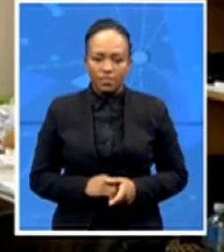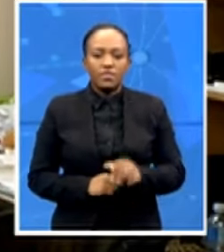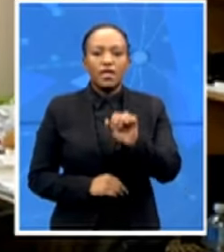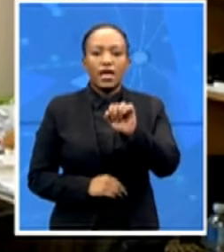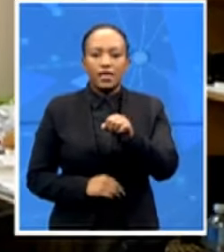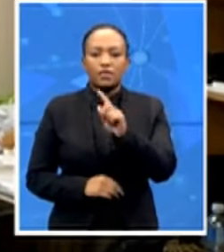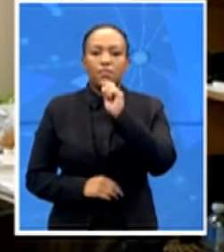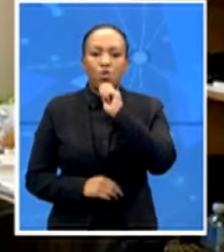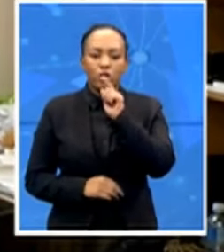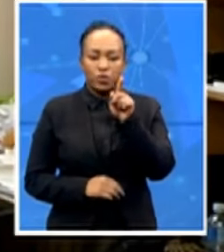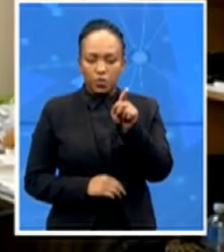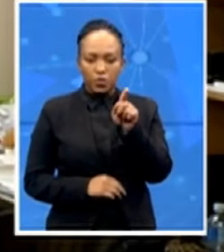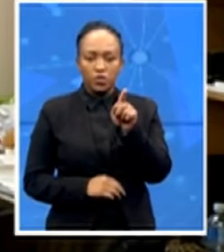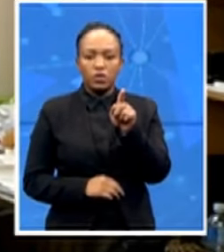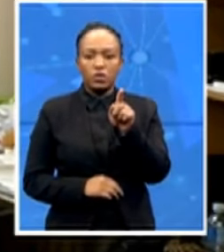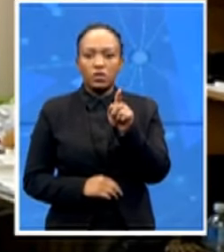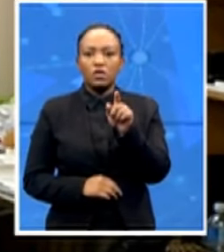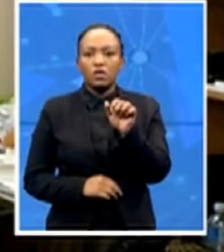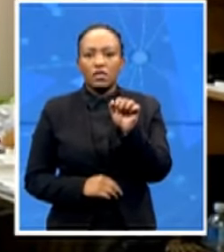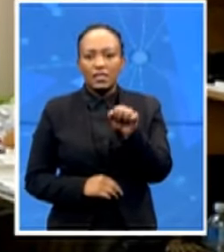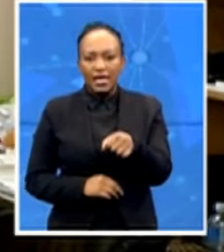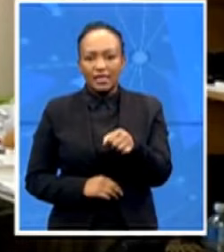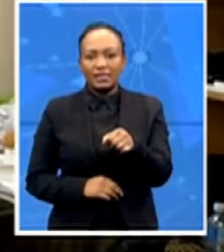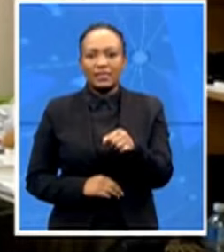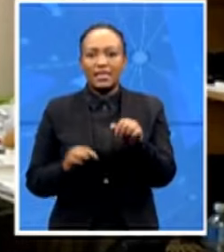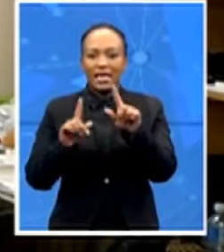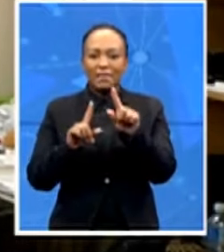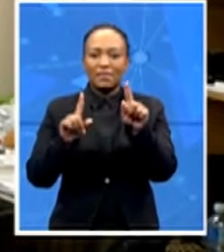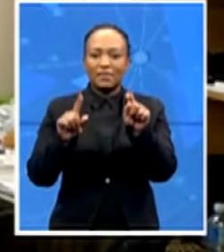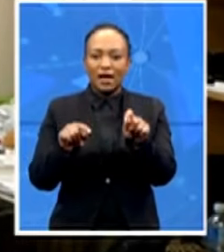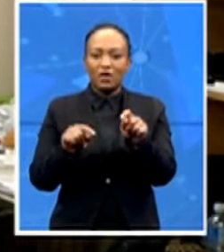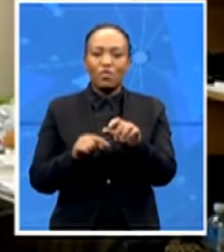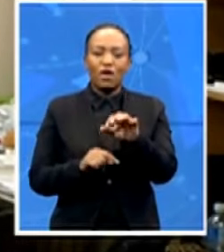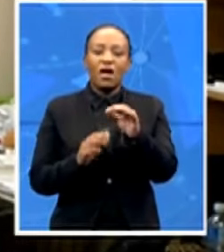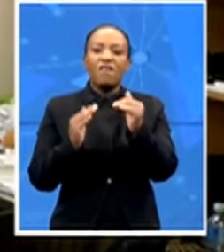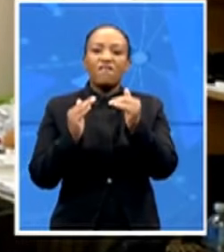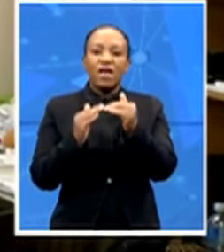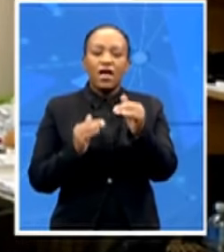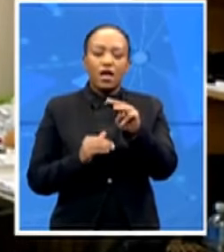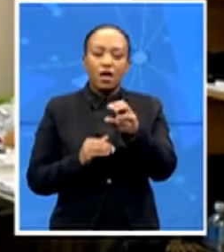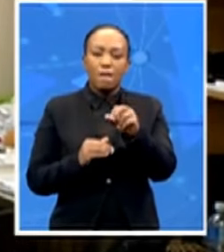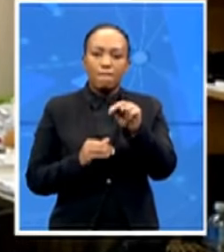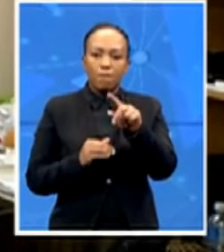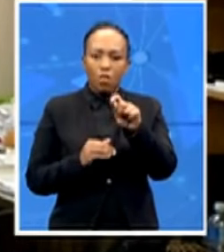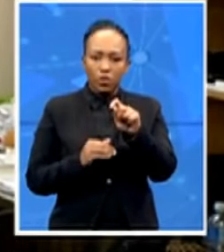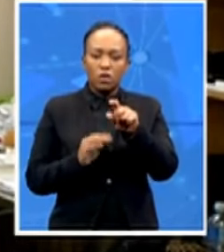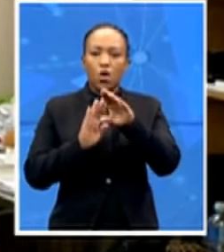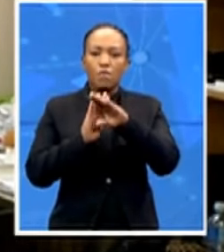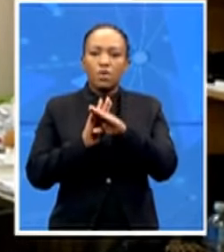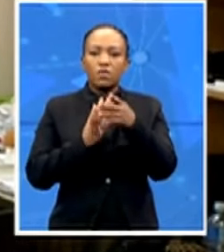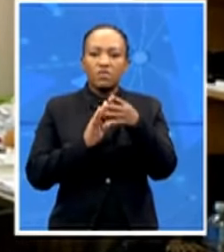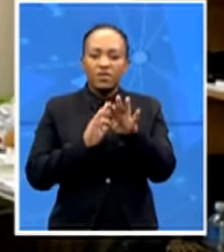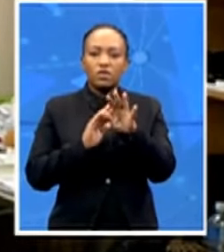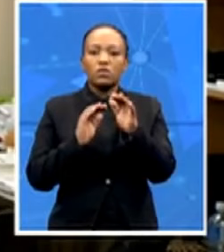gun here in Cape Town at the Fairmont High School in Durbanville because the program is only set to take off at about half past 12 this